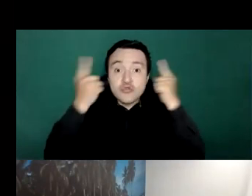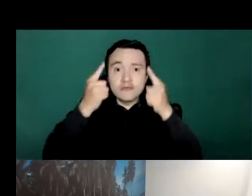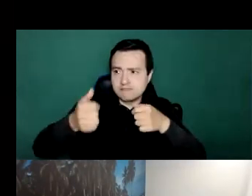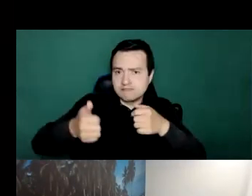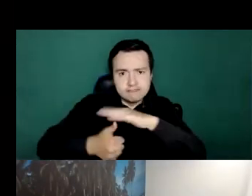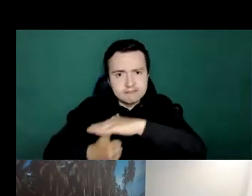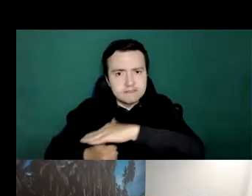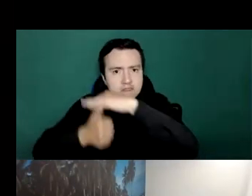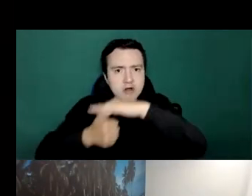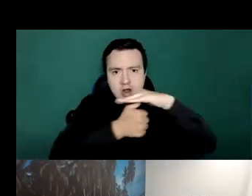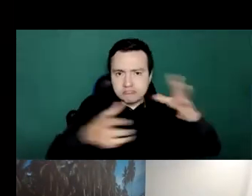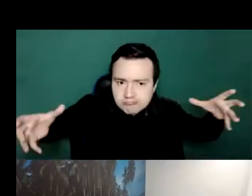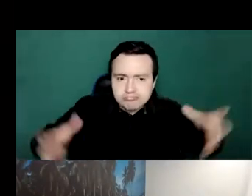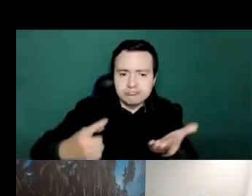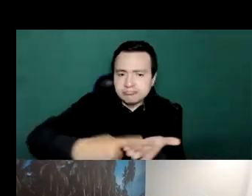effort